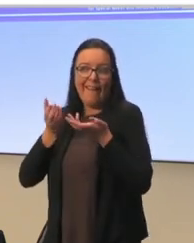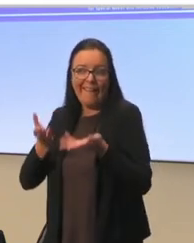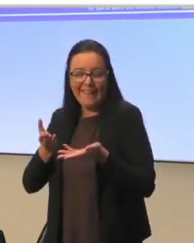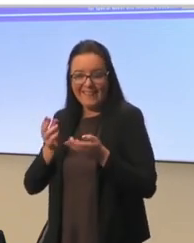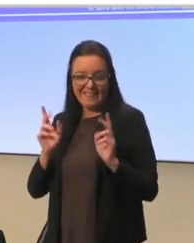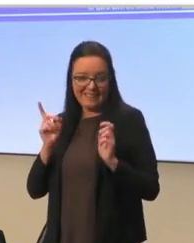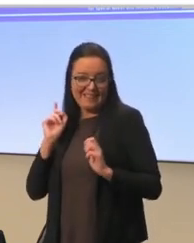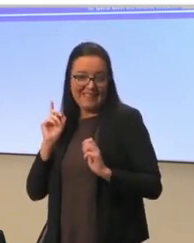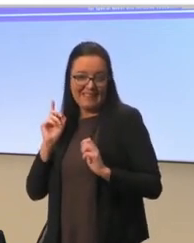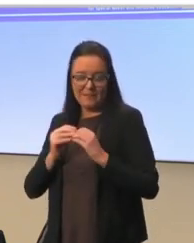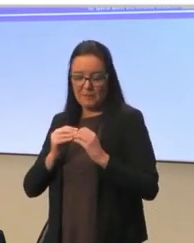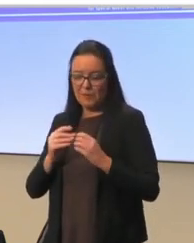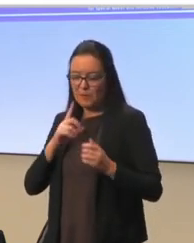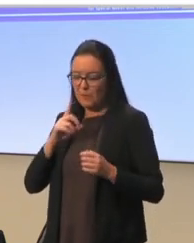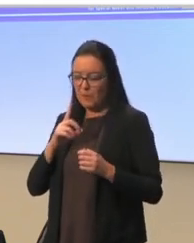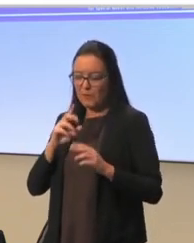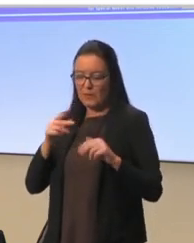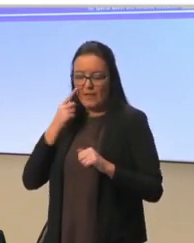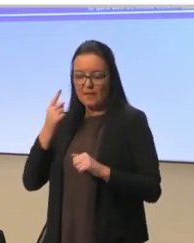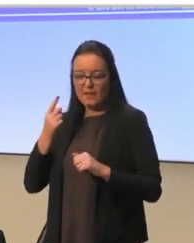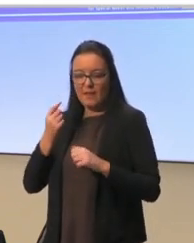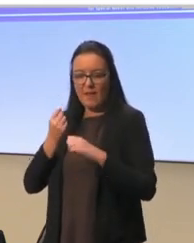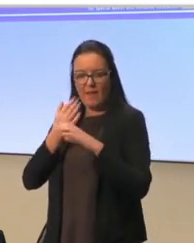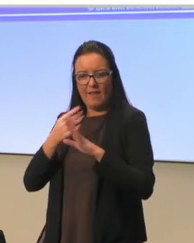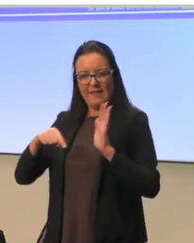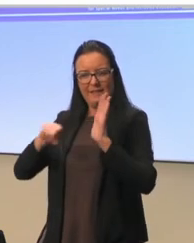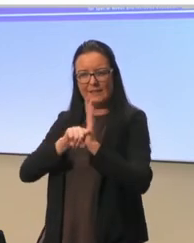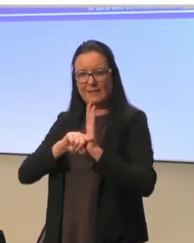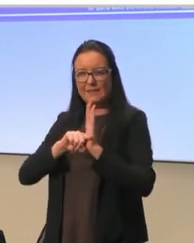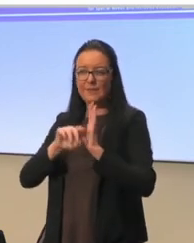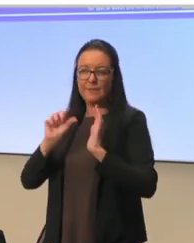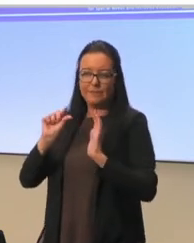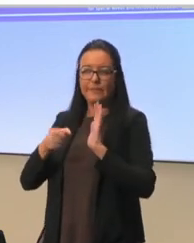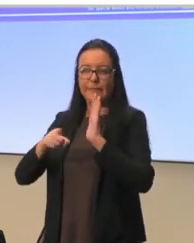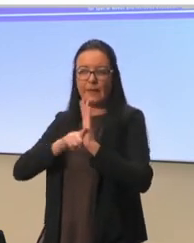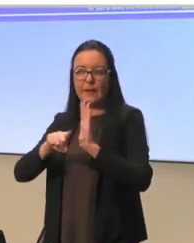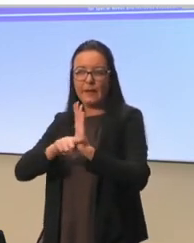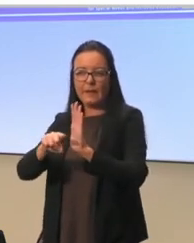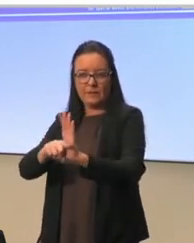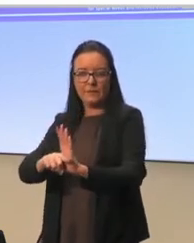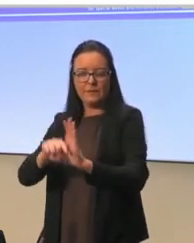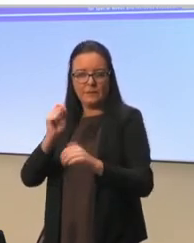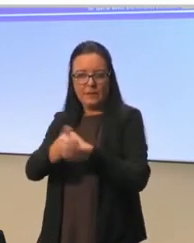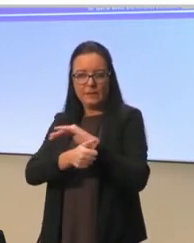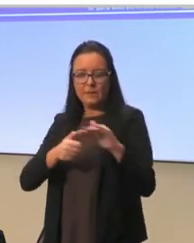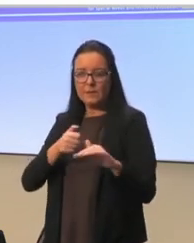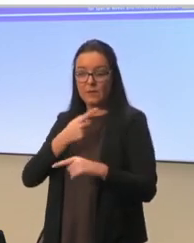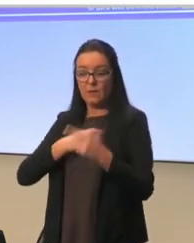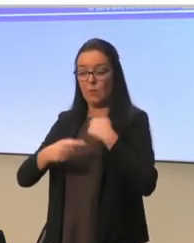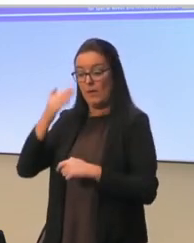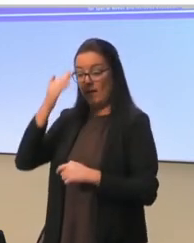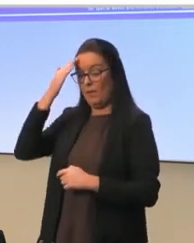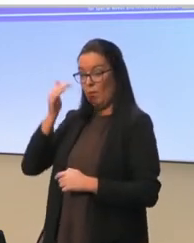And you see this is all quite negative experiences here. Or well, the cooperation is maybe not a negative experience. But we know